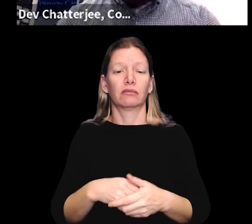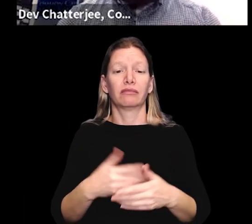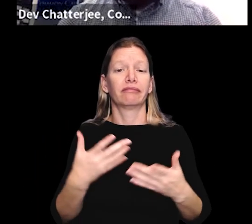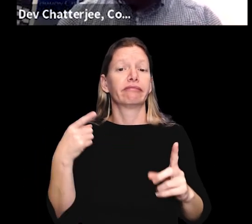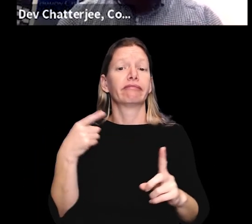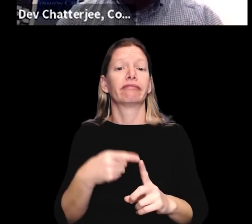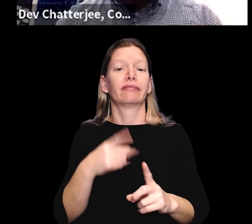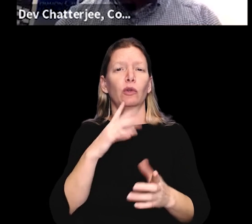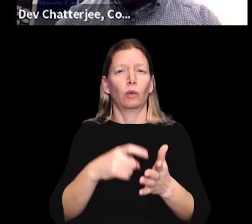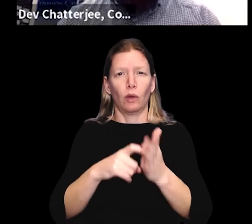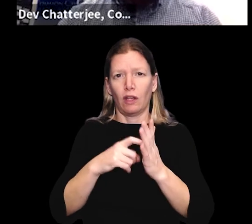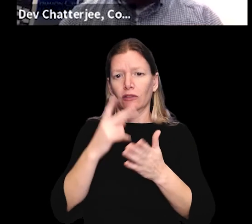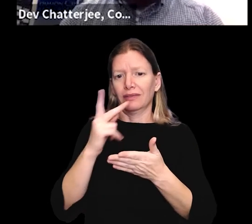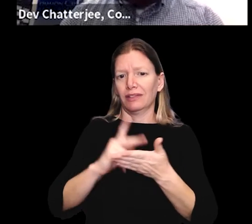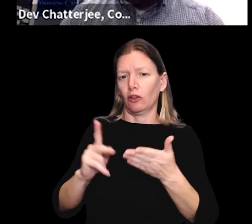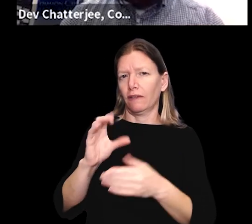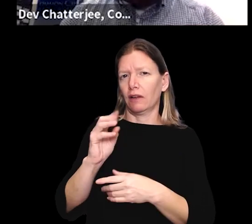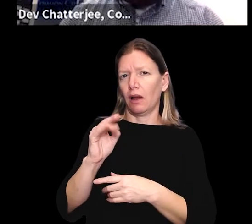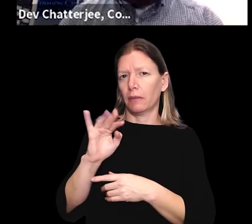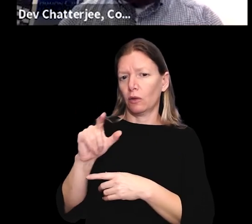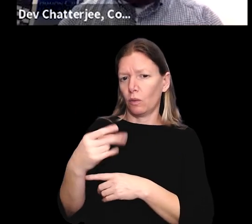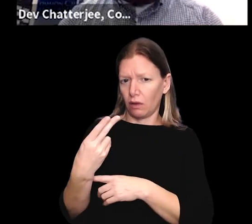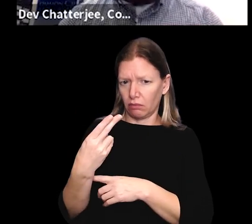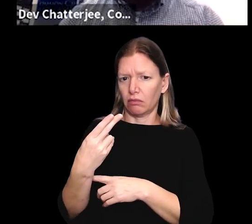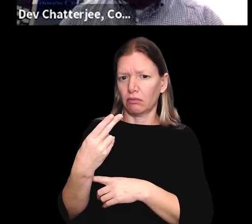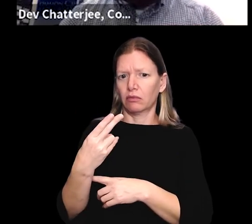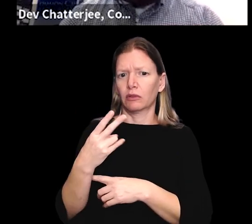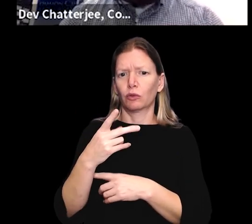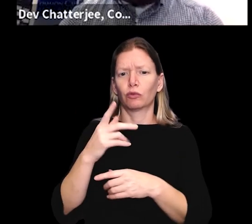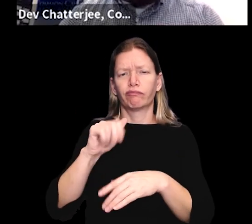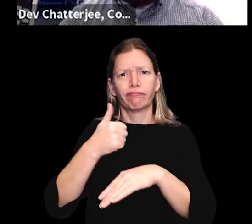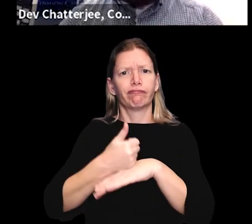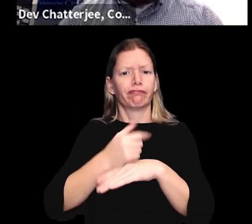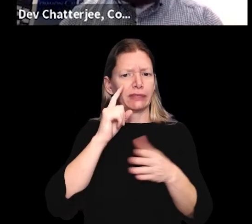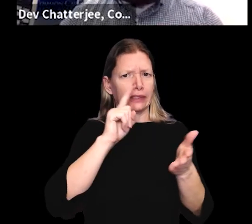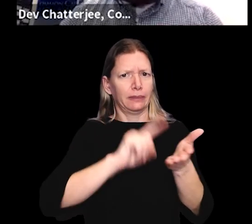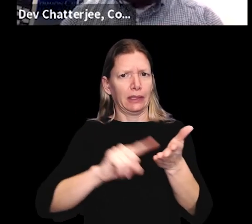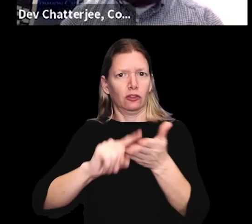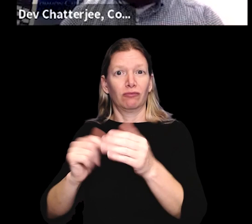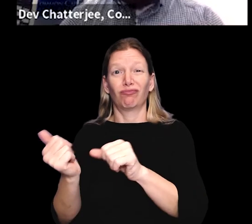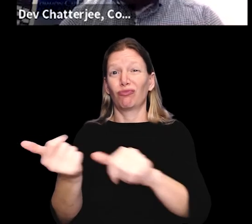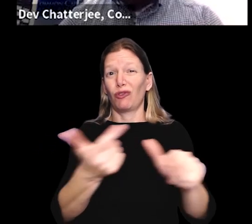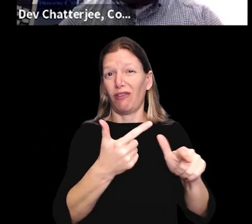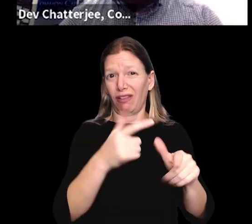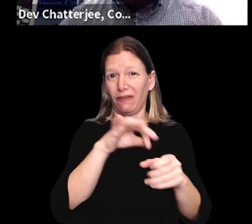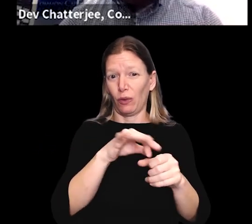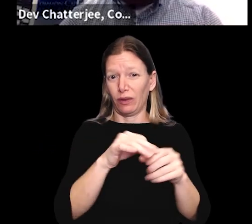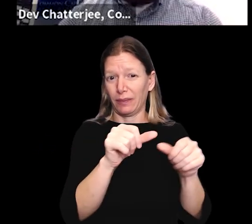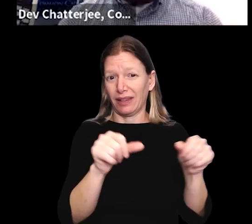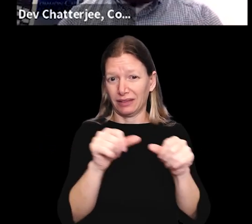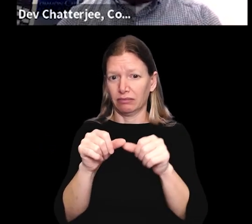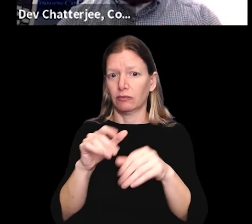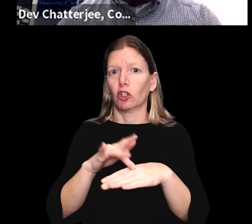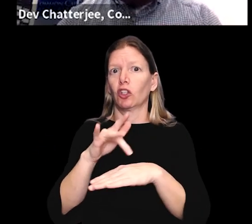And basically, this would require the Secretary of Commonwealth to arrange inspection of all polling places